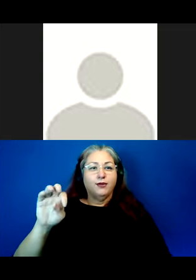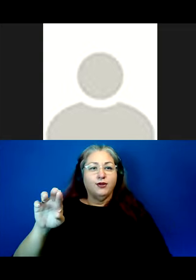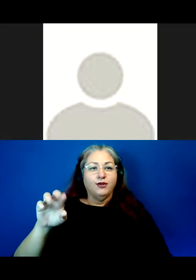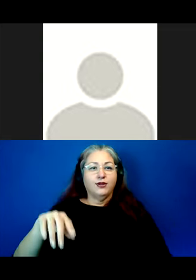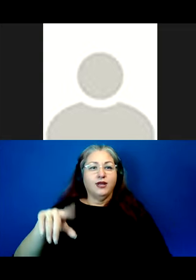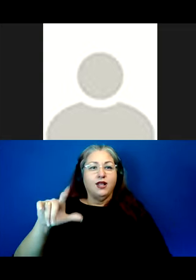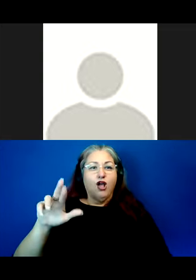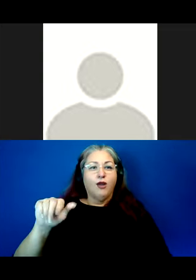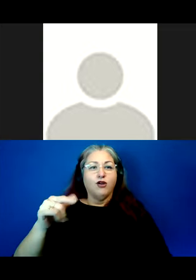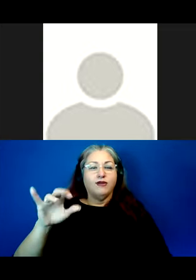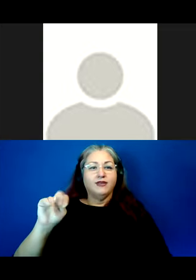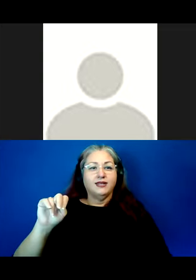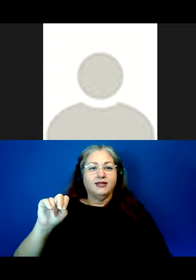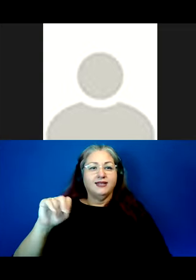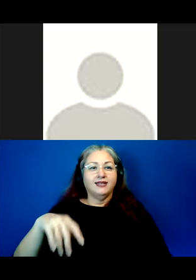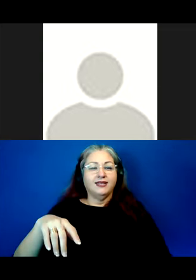Laura Griffin.